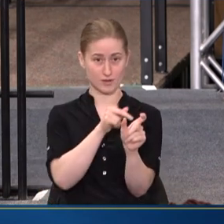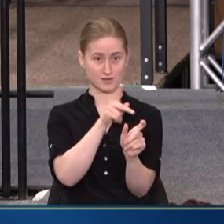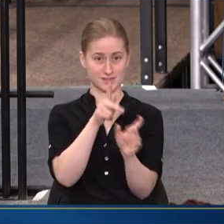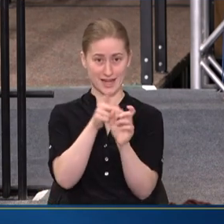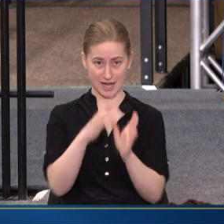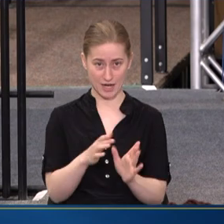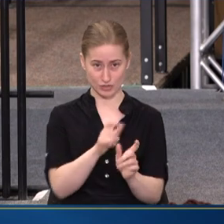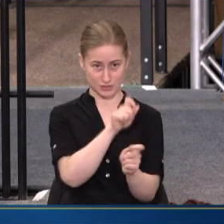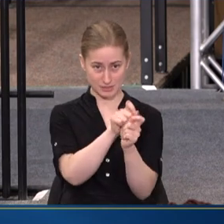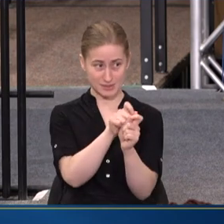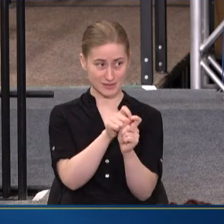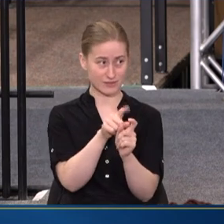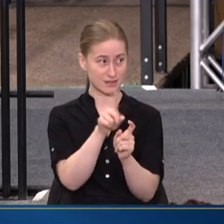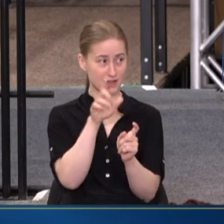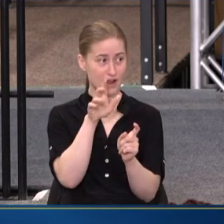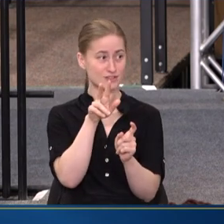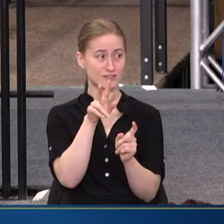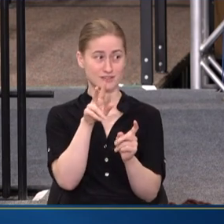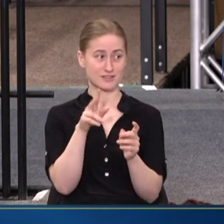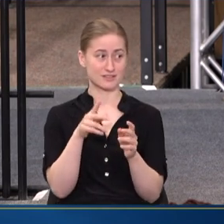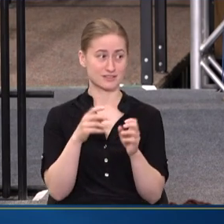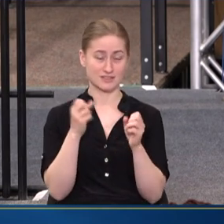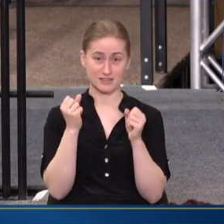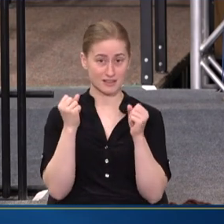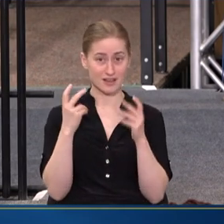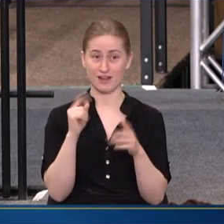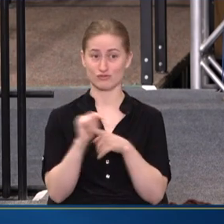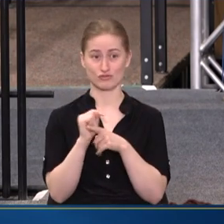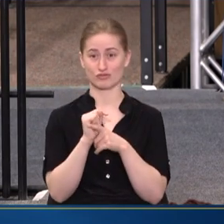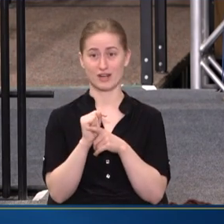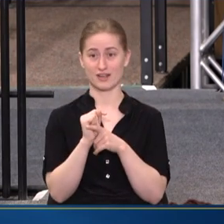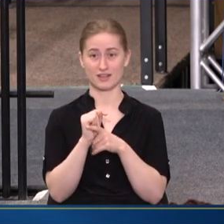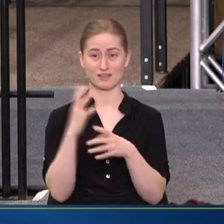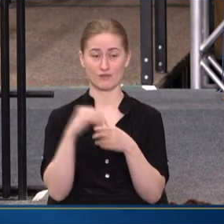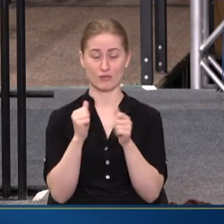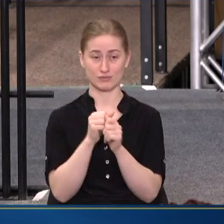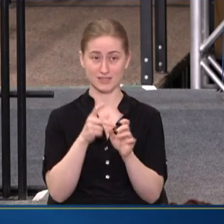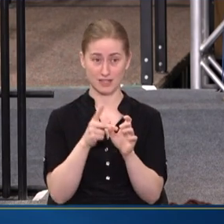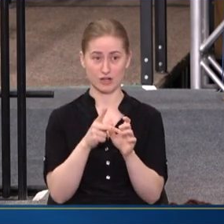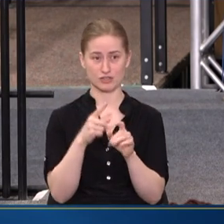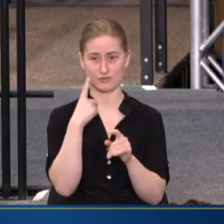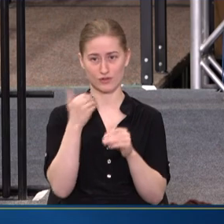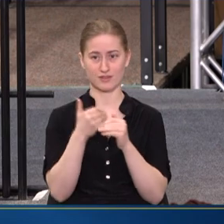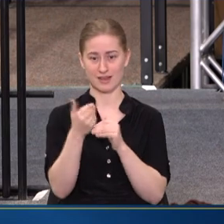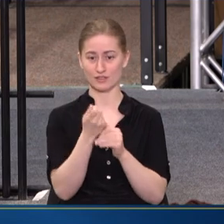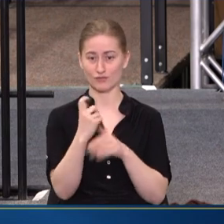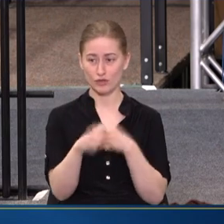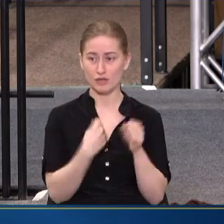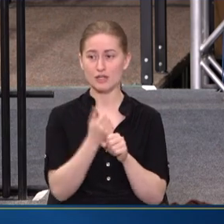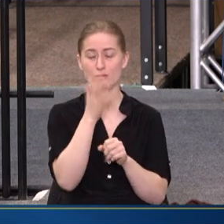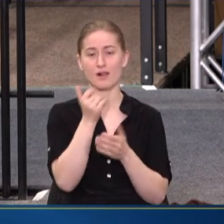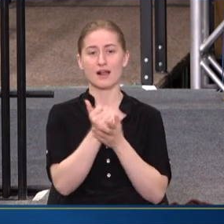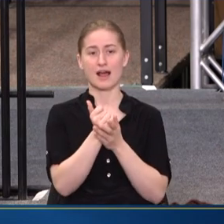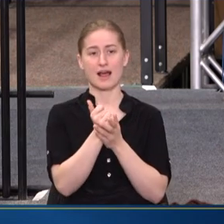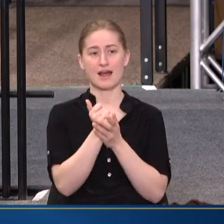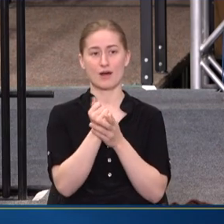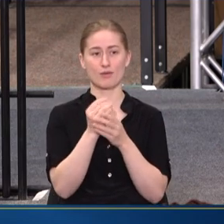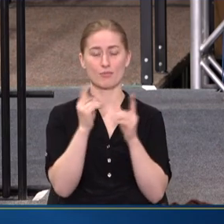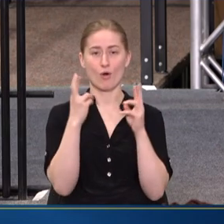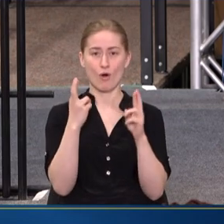SLOTS FOR PSYCHIATRIC TRAINING COMING ONLINE IN THE NEXT COUPLE OF YEARS, WHICH WILL HELP MOVE THE NEEDLE.